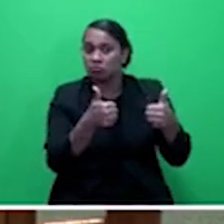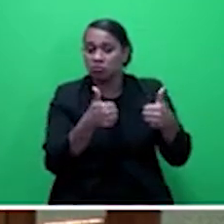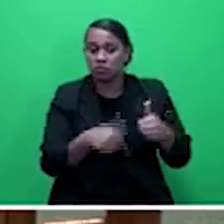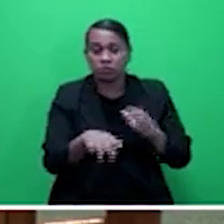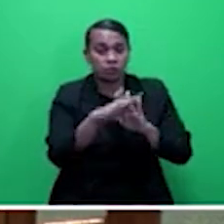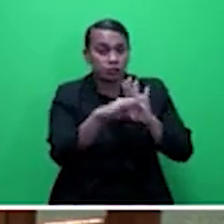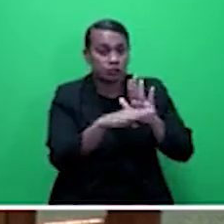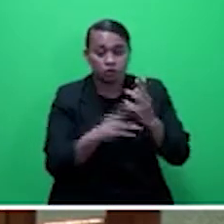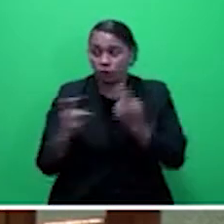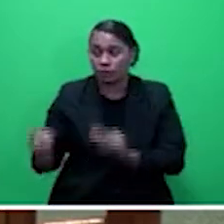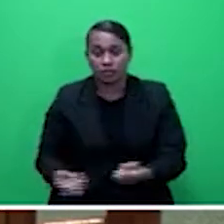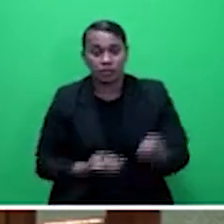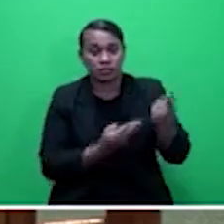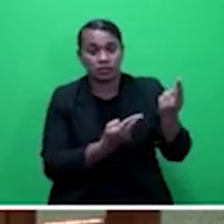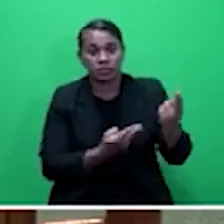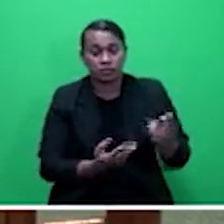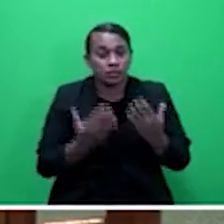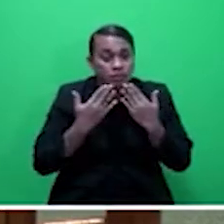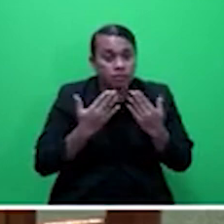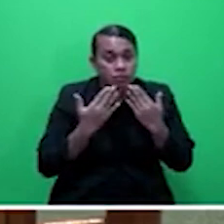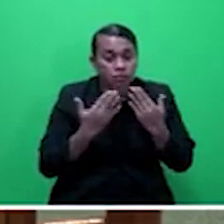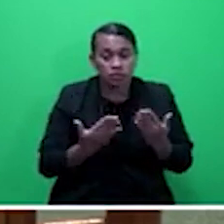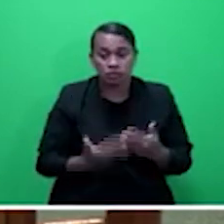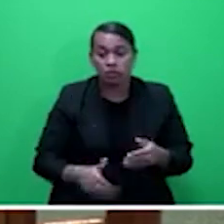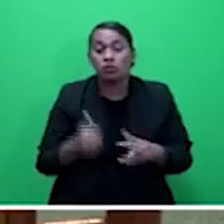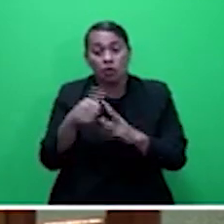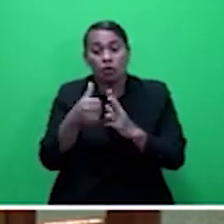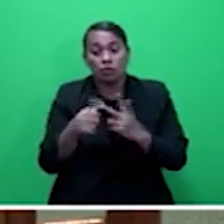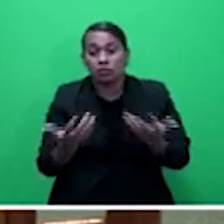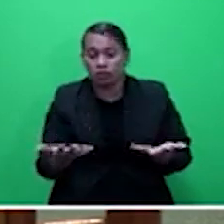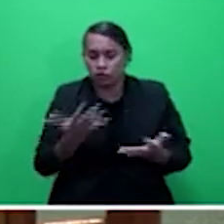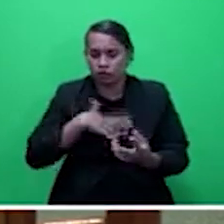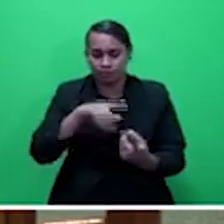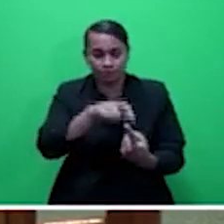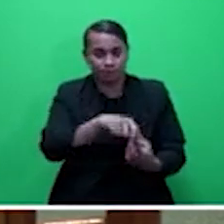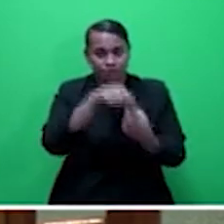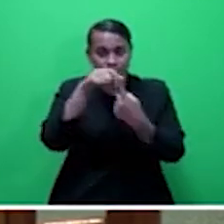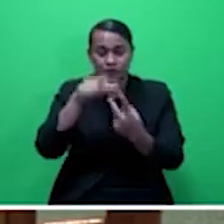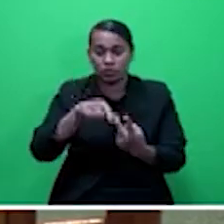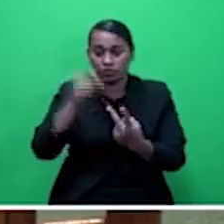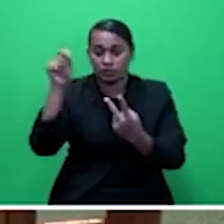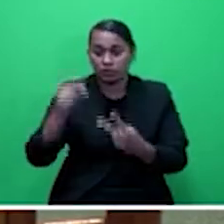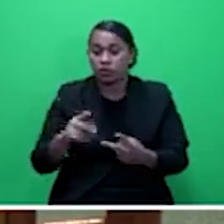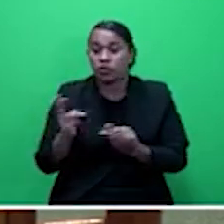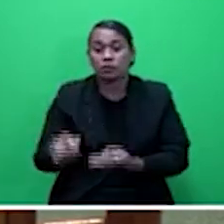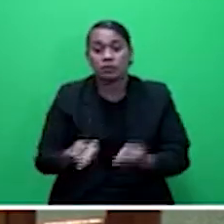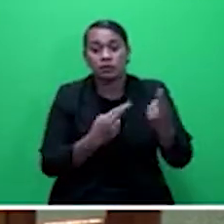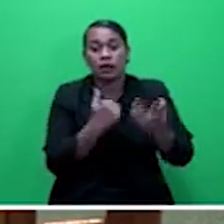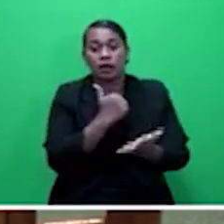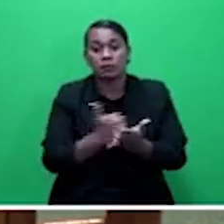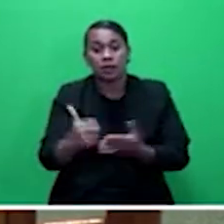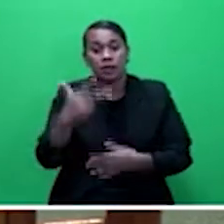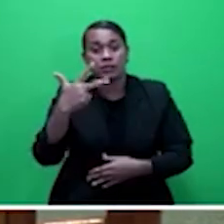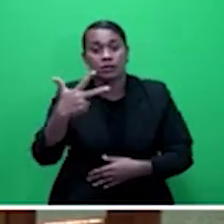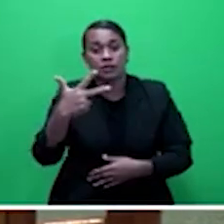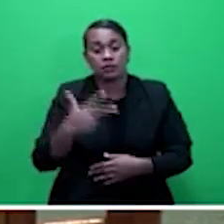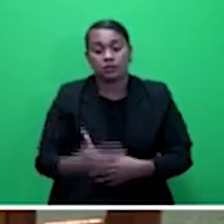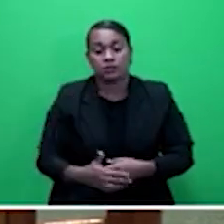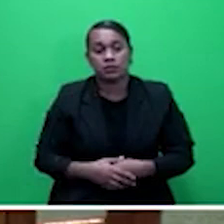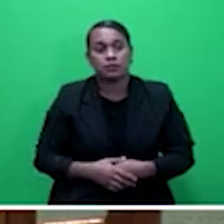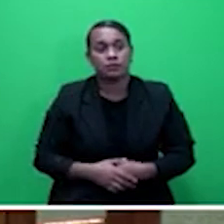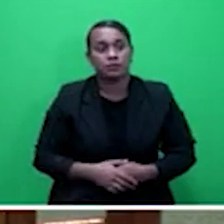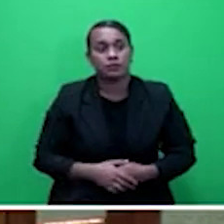And in particular, I would like to pick on recommendation A, because this is an important recommendation and one